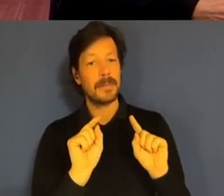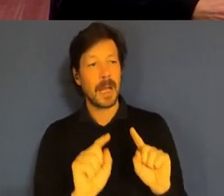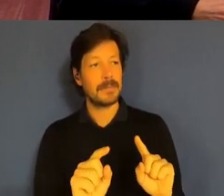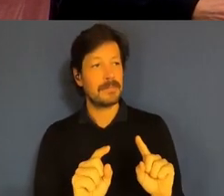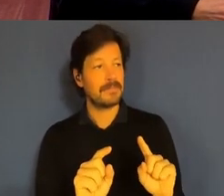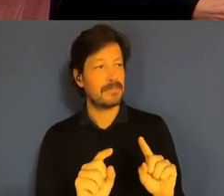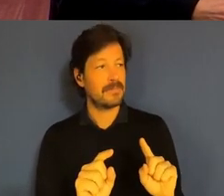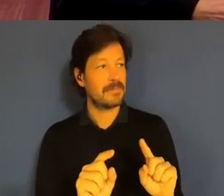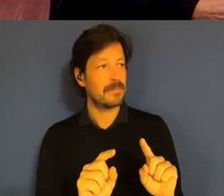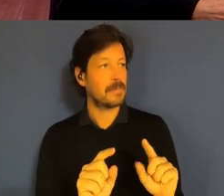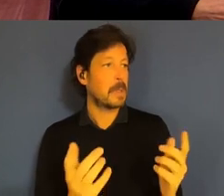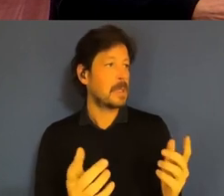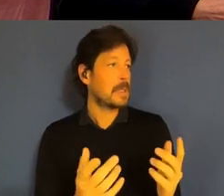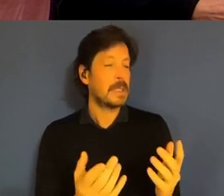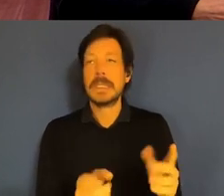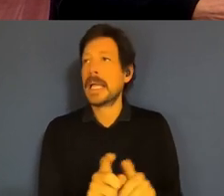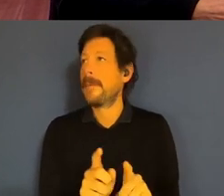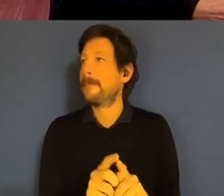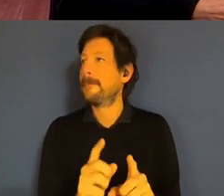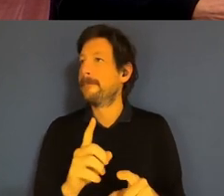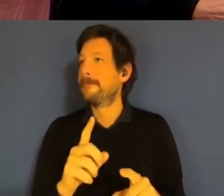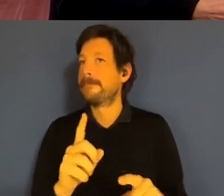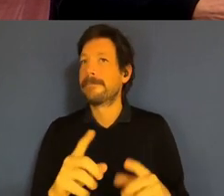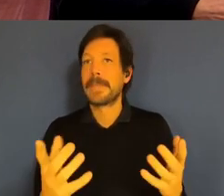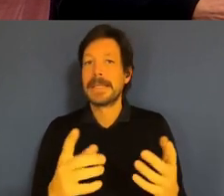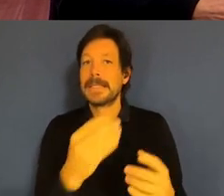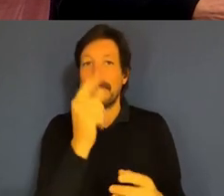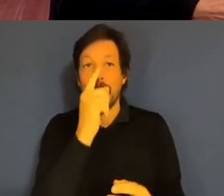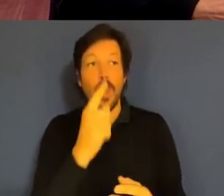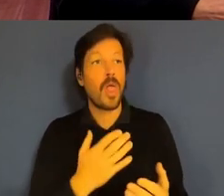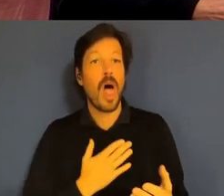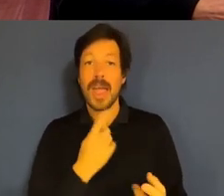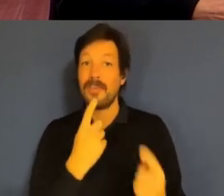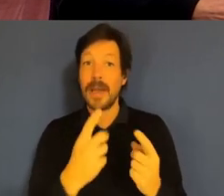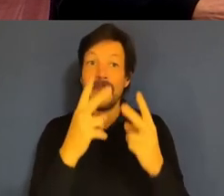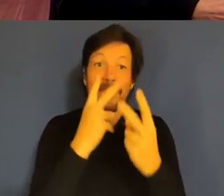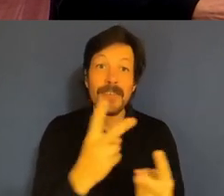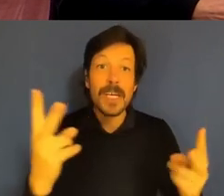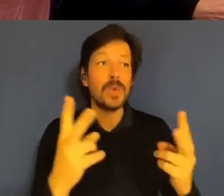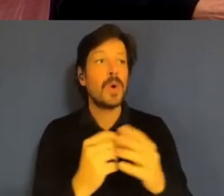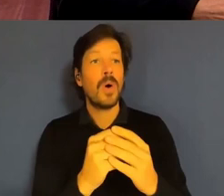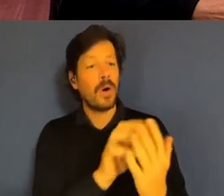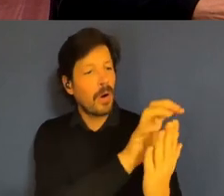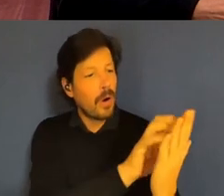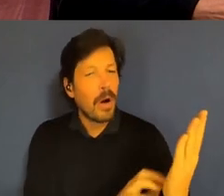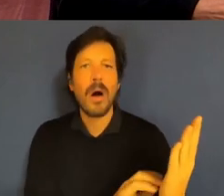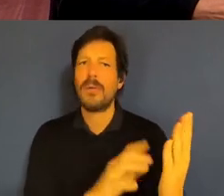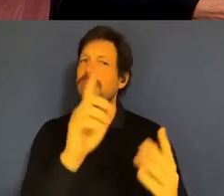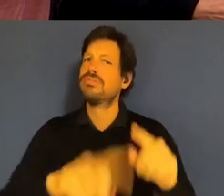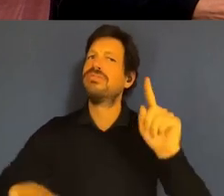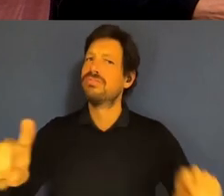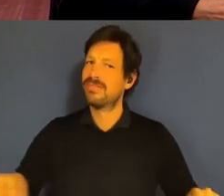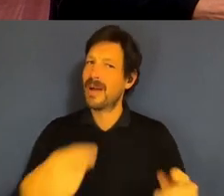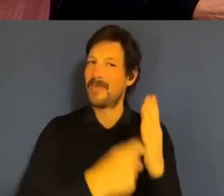visually or in prose, you know. So I think if people